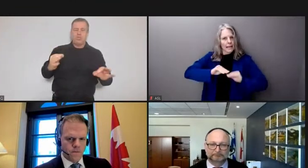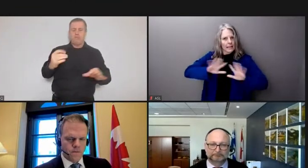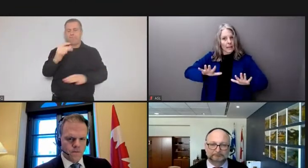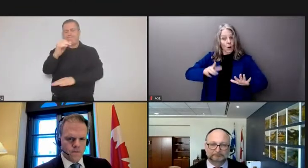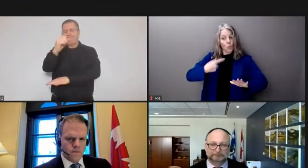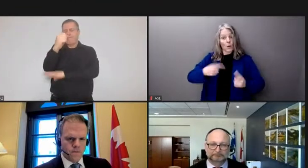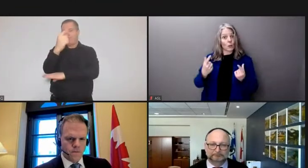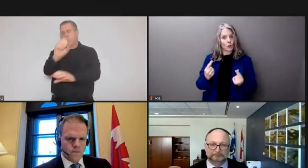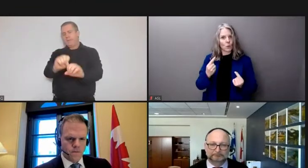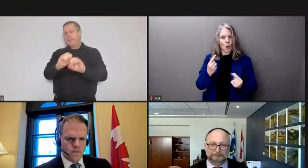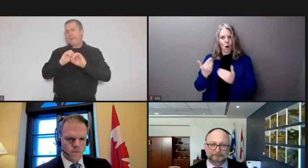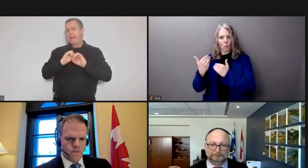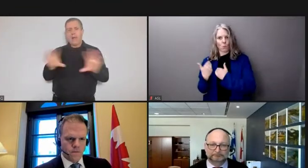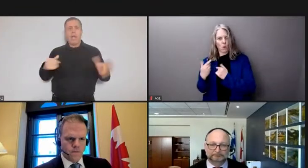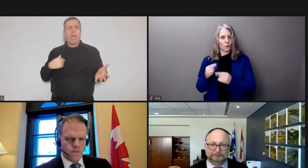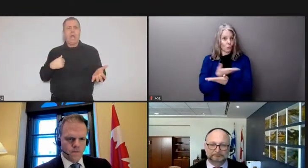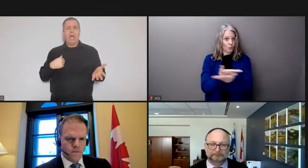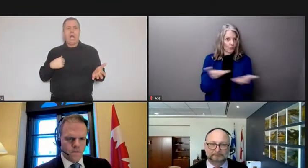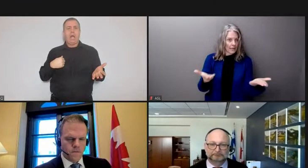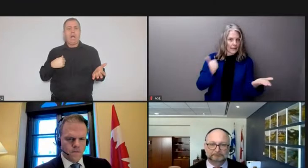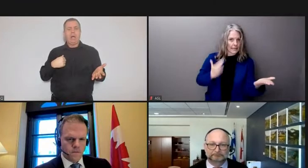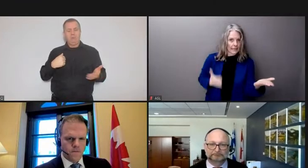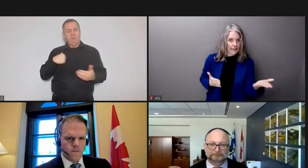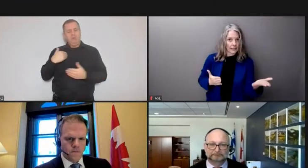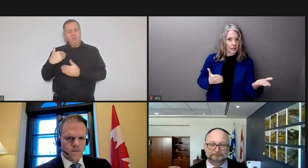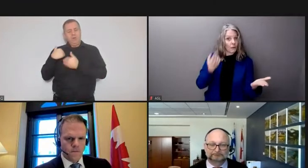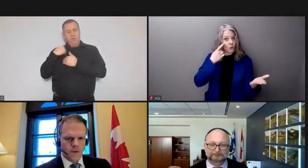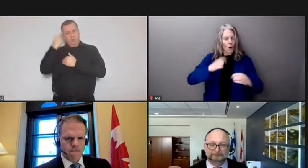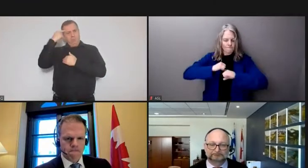to defend our country